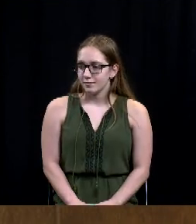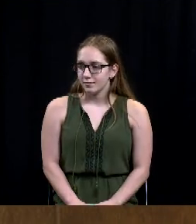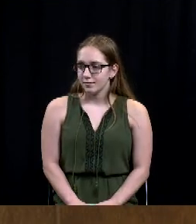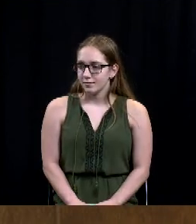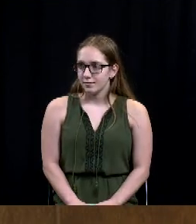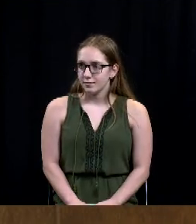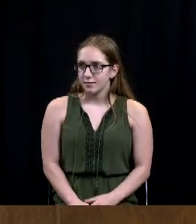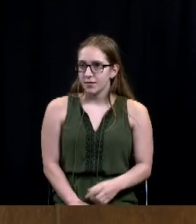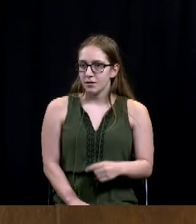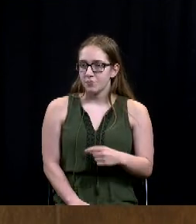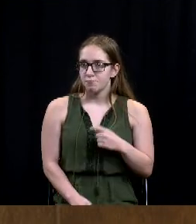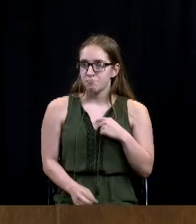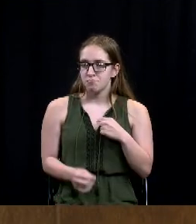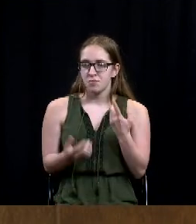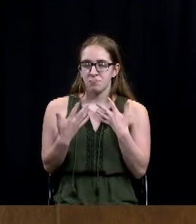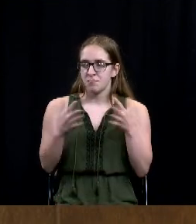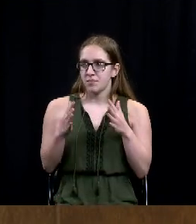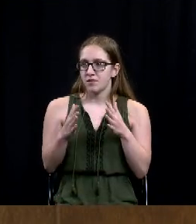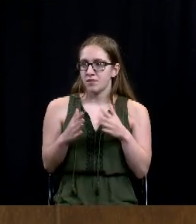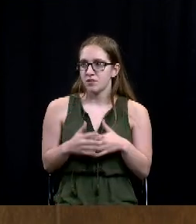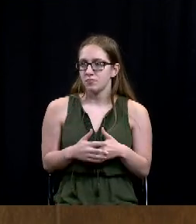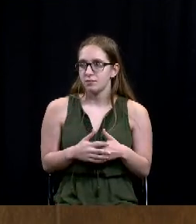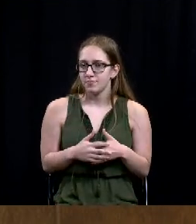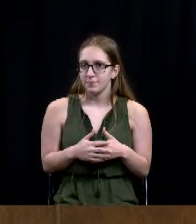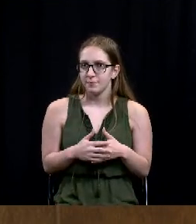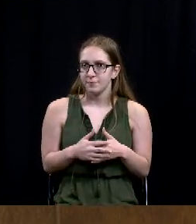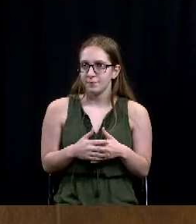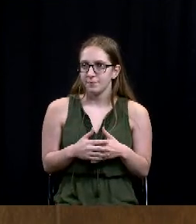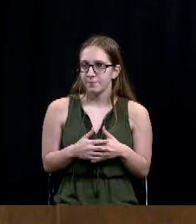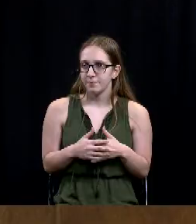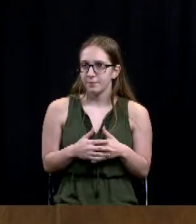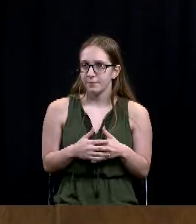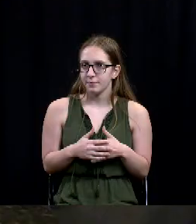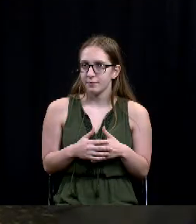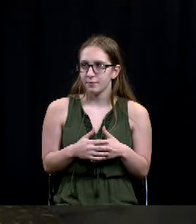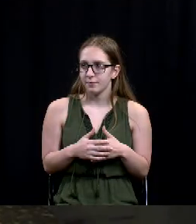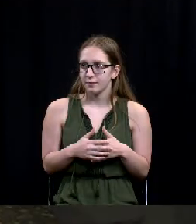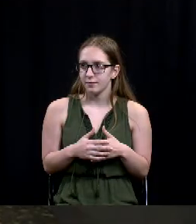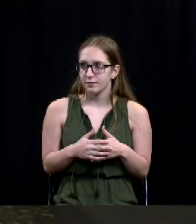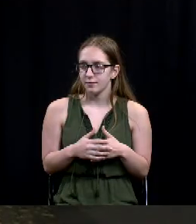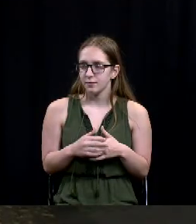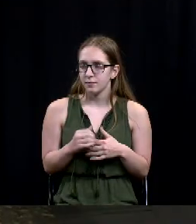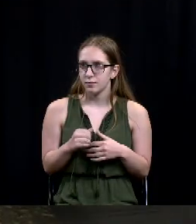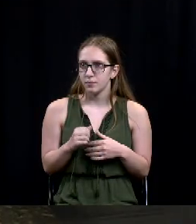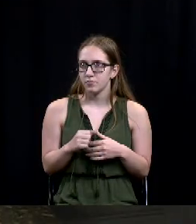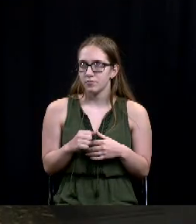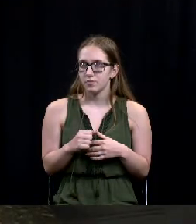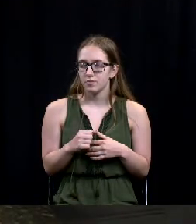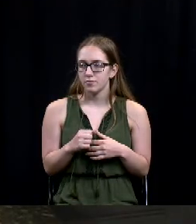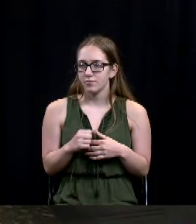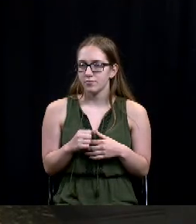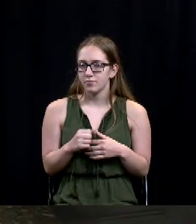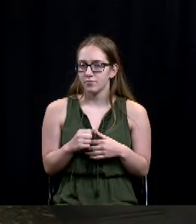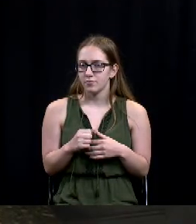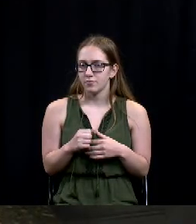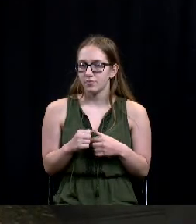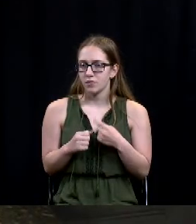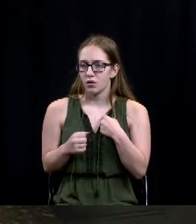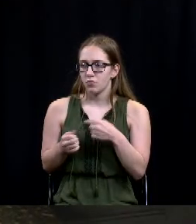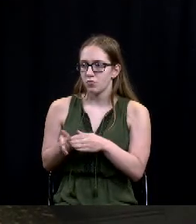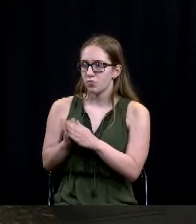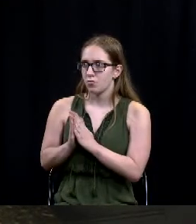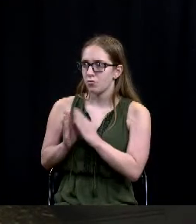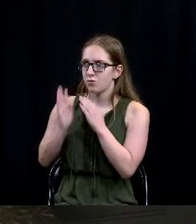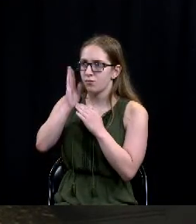all right that's all the work session presentations isn't it uh rightly yes sir okay are there any requests for future agenda